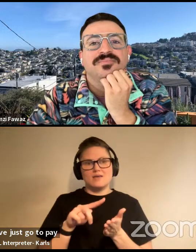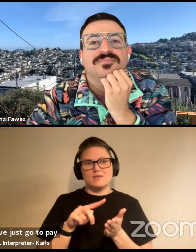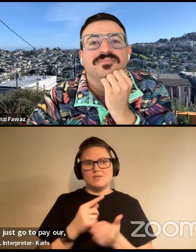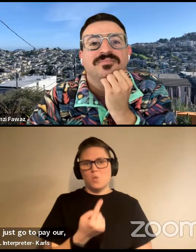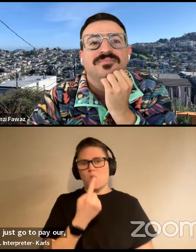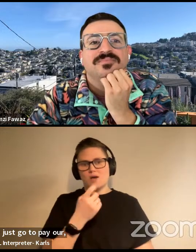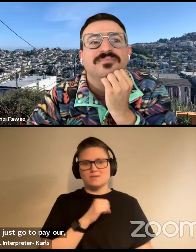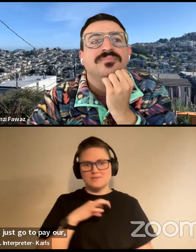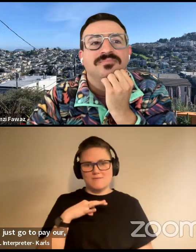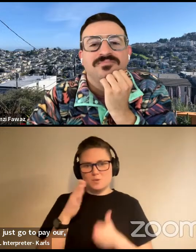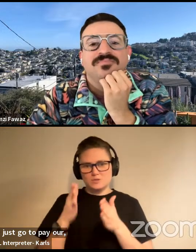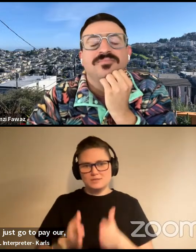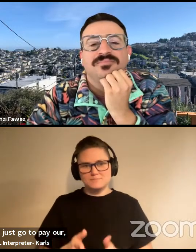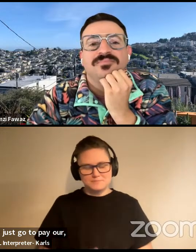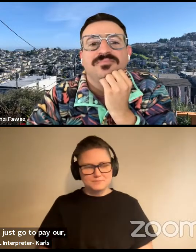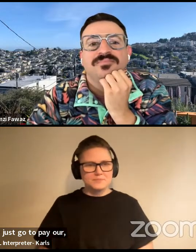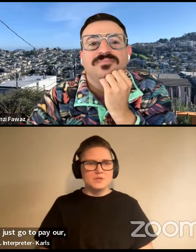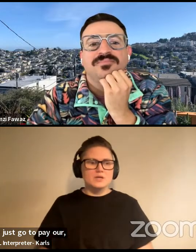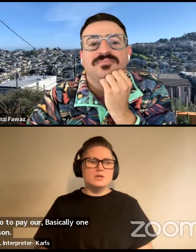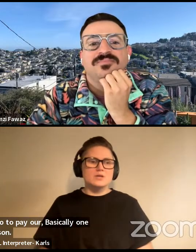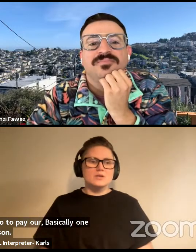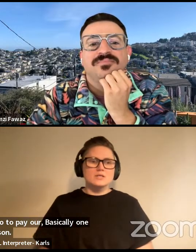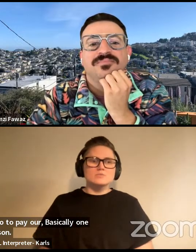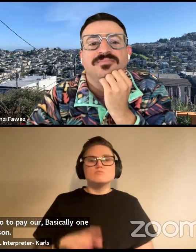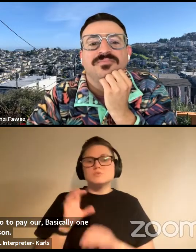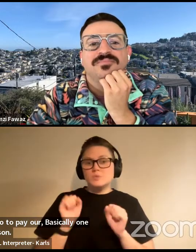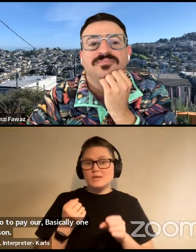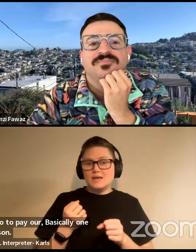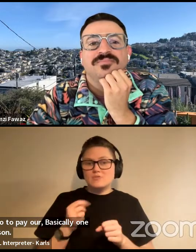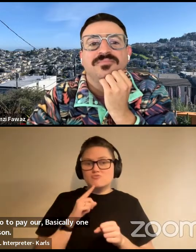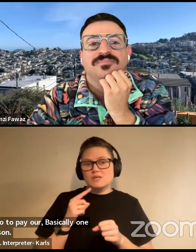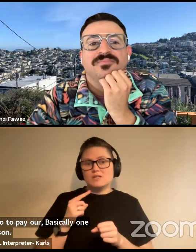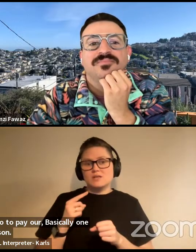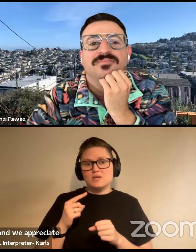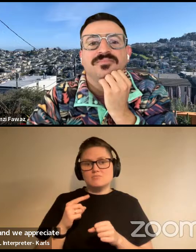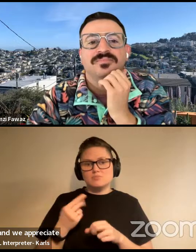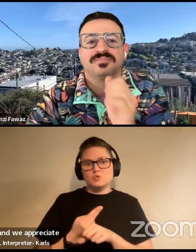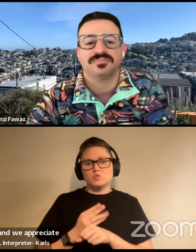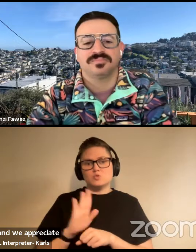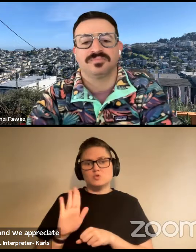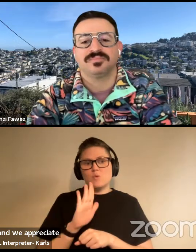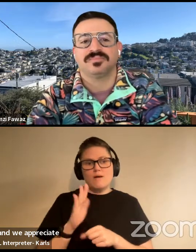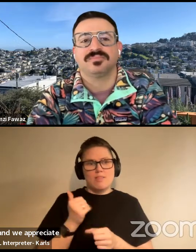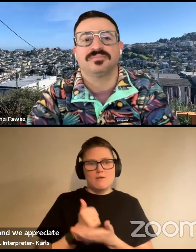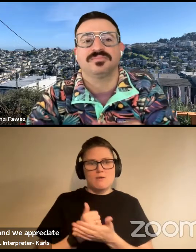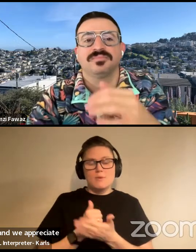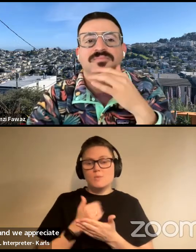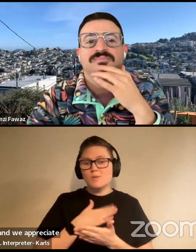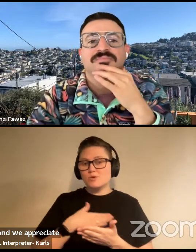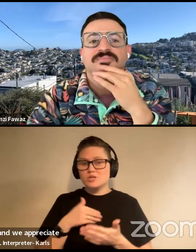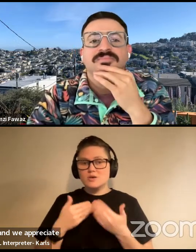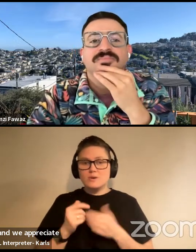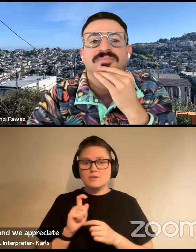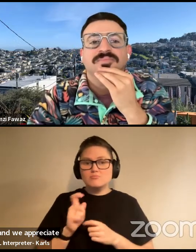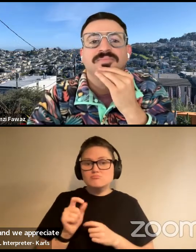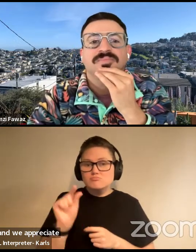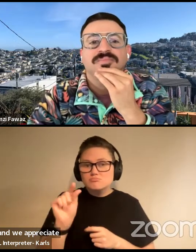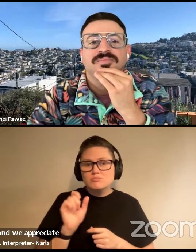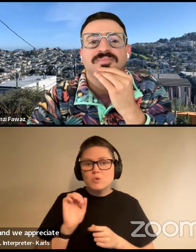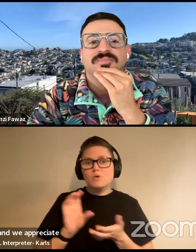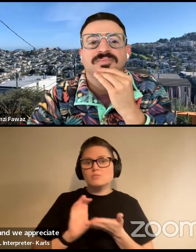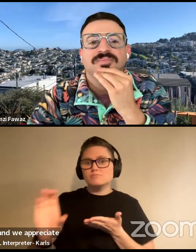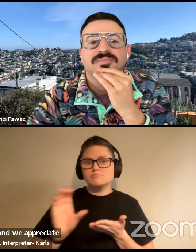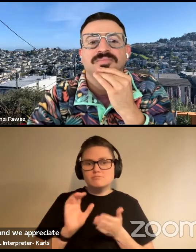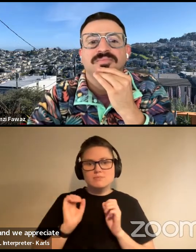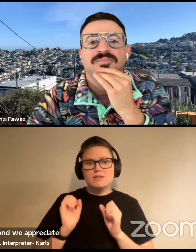staff person. Um, so we can use your help and, and we appreciate it, uh, whether you give a little or a lot. Um, but also I, I, I don't